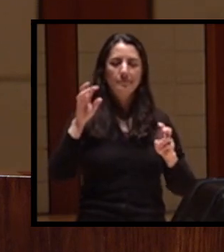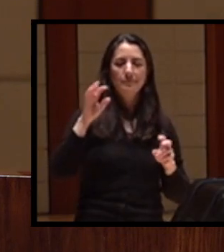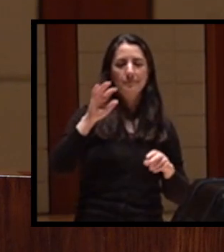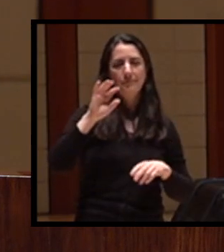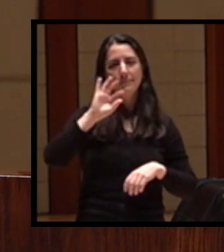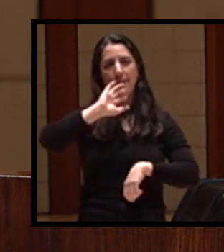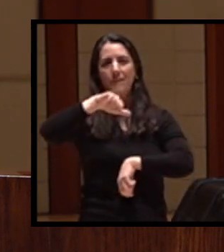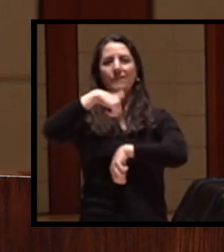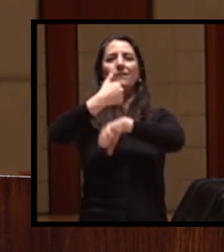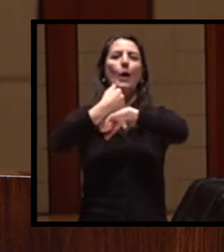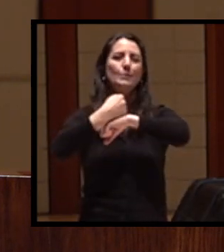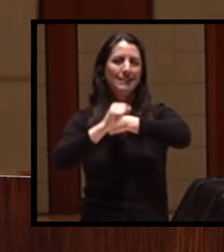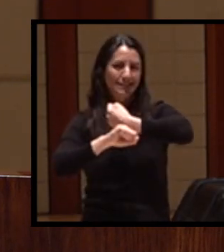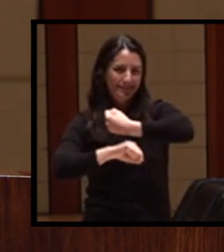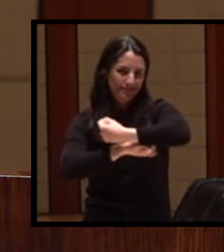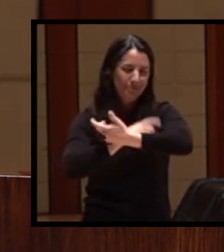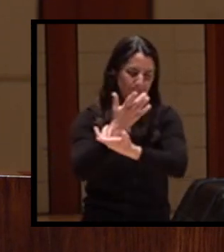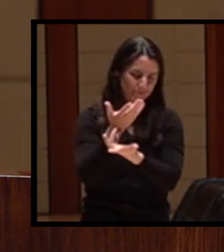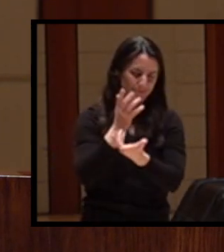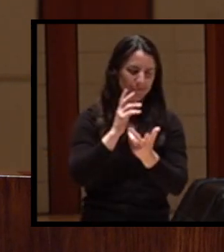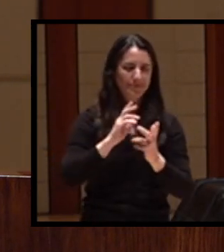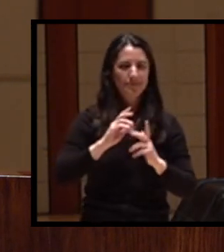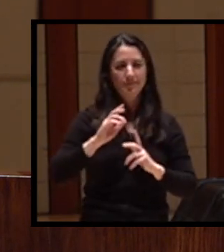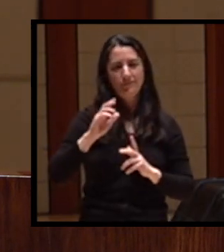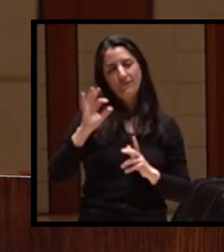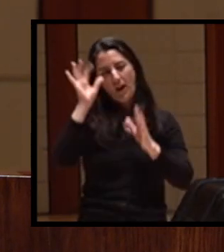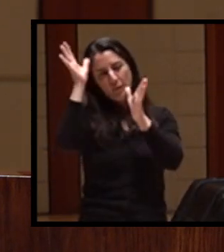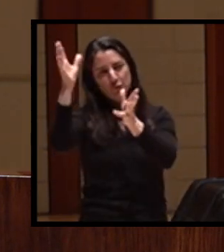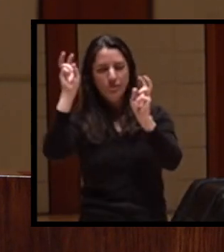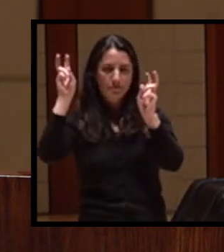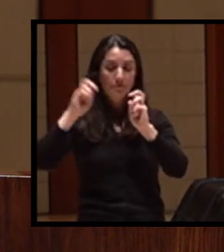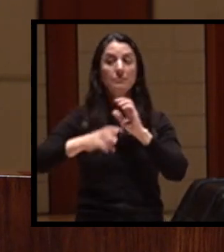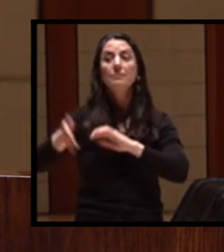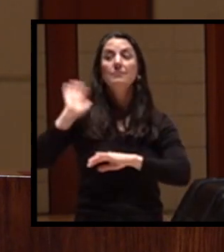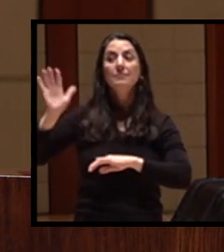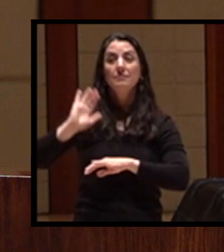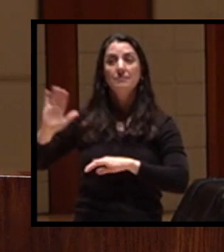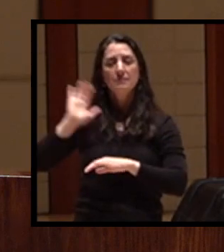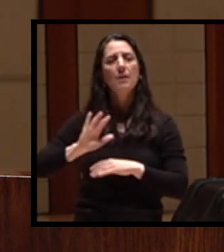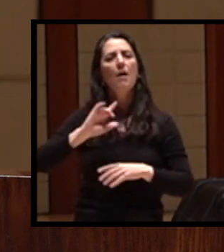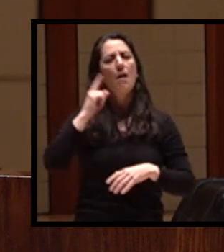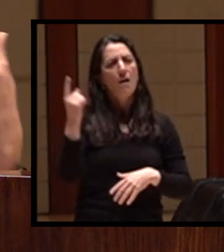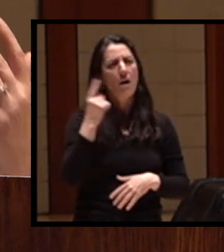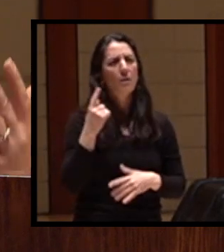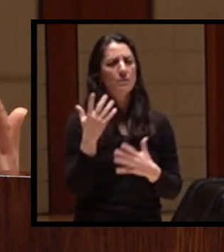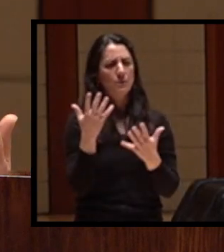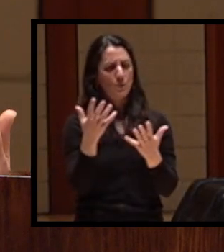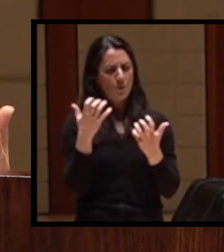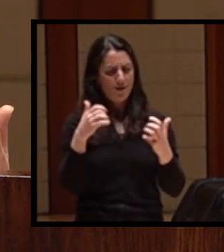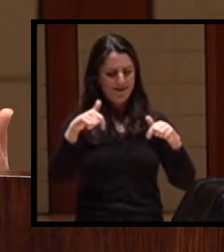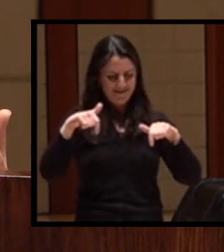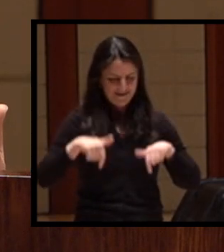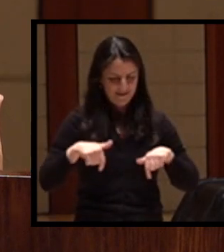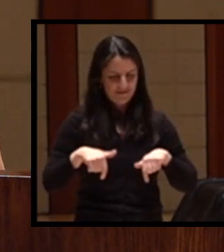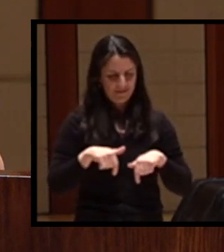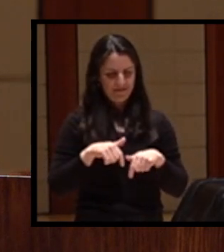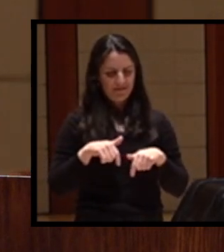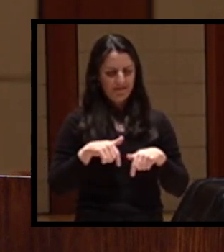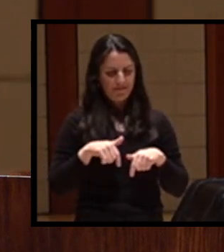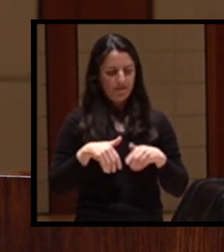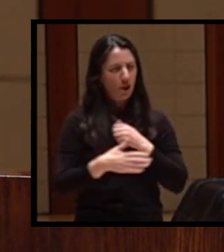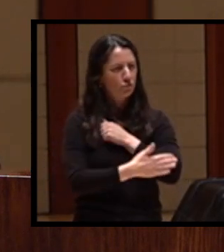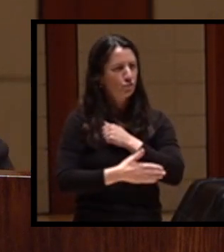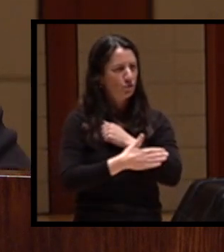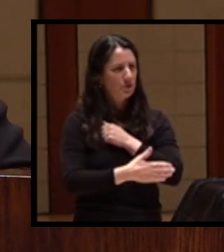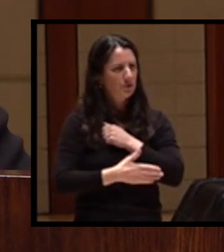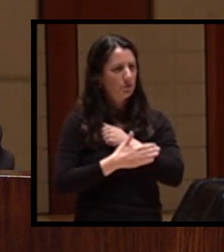it was that we were always going to pursue to be a better nation and I think when we acknowledge our historical wrongs